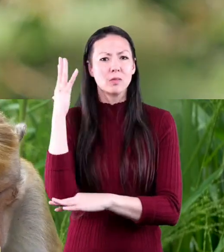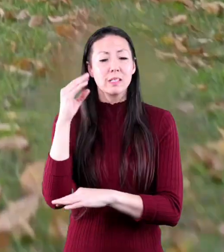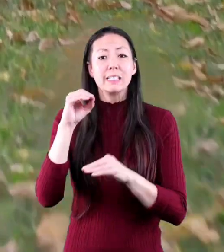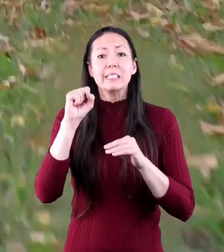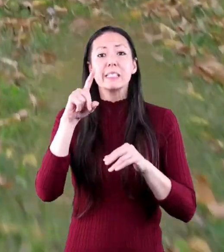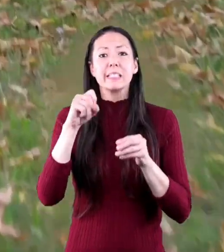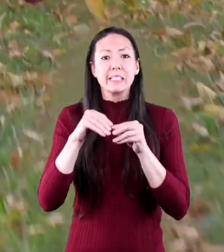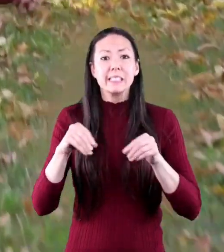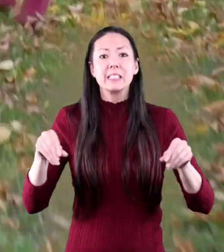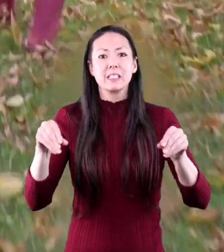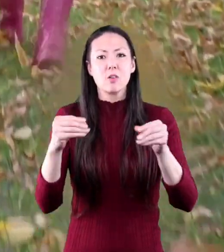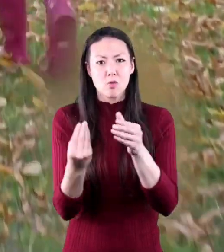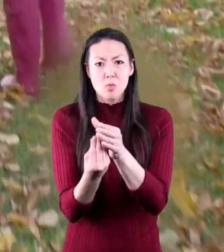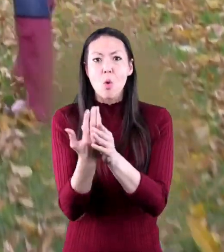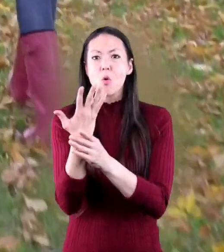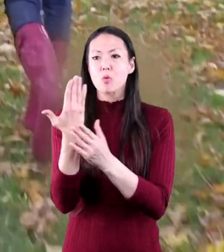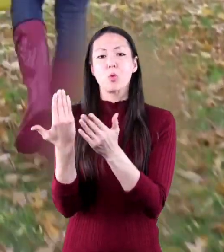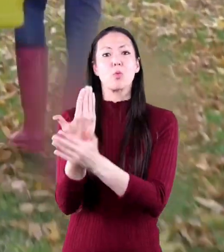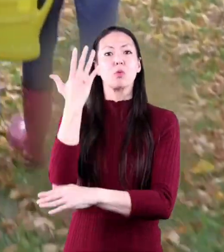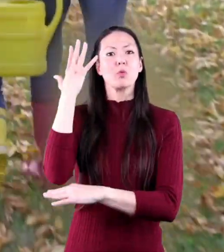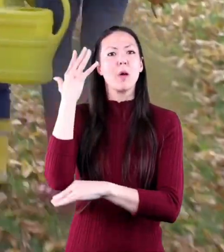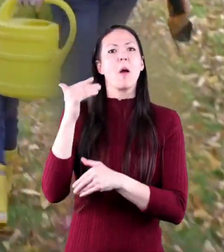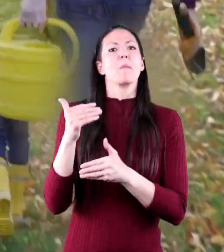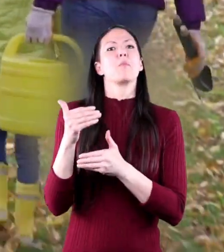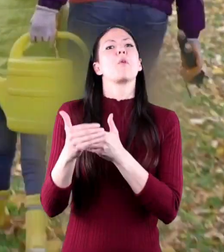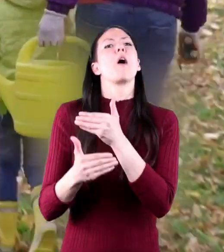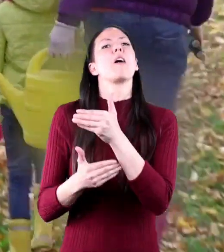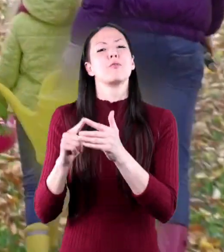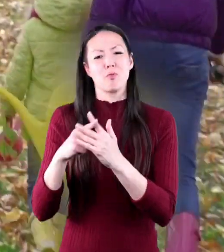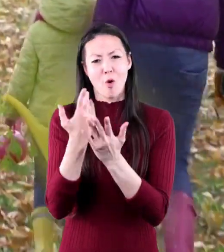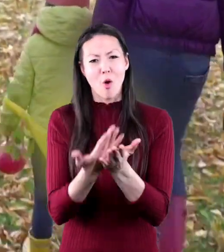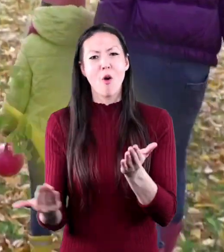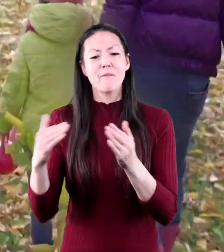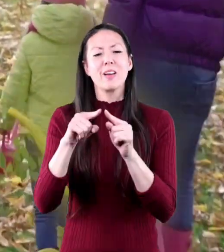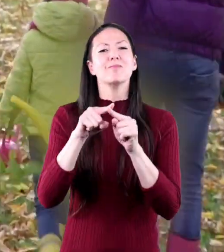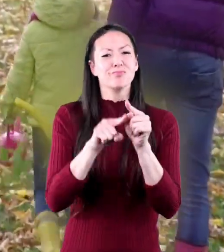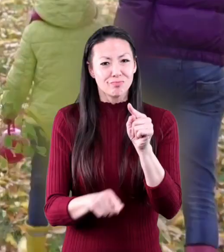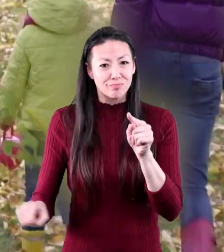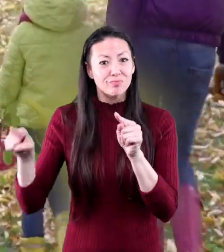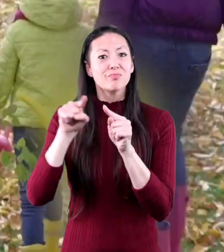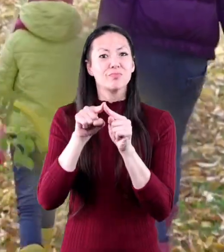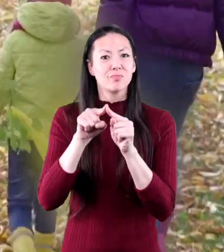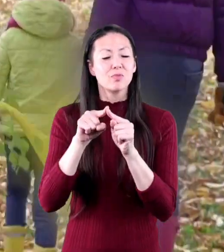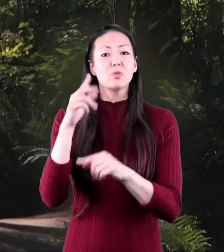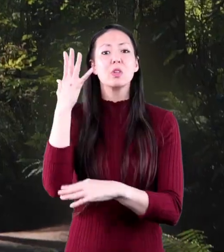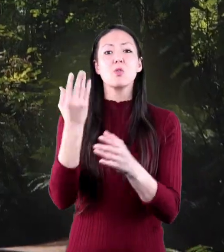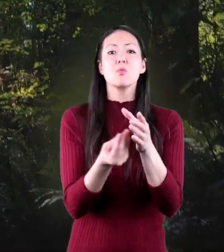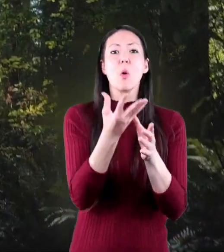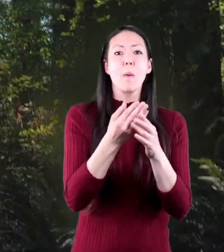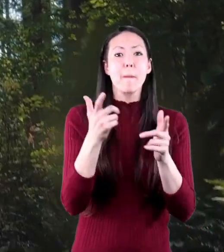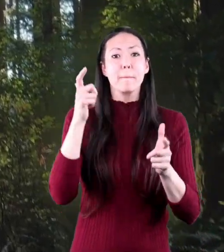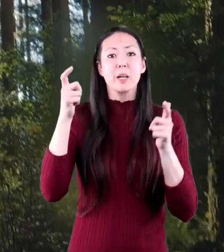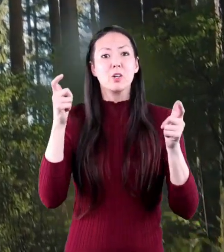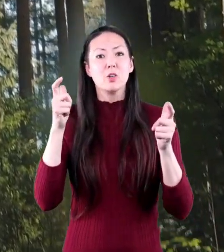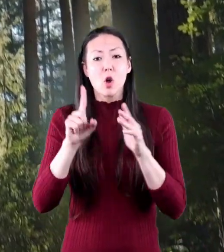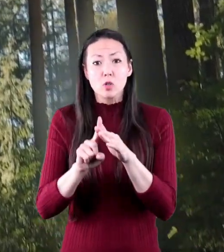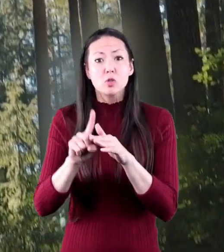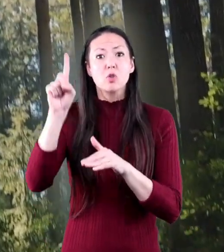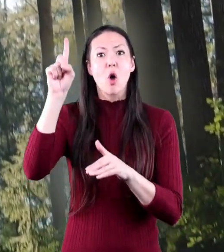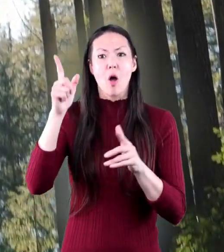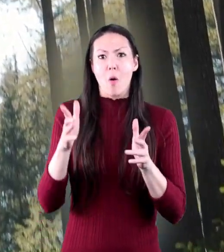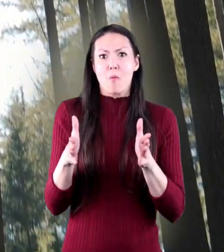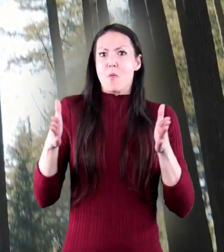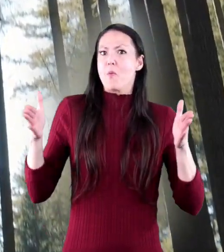Those seeds then begin to grow into new trees, and the process starts over again. As the tree grows bigger,